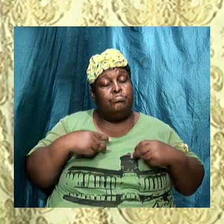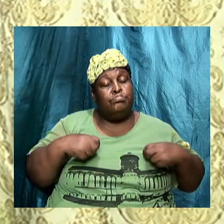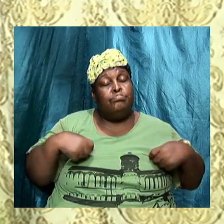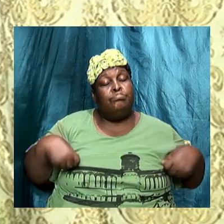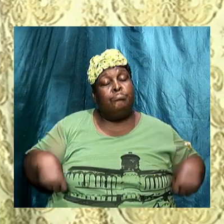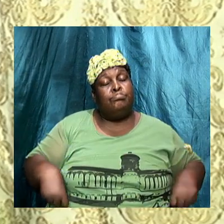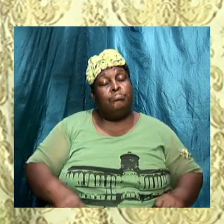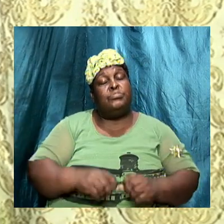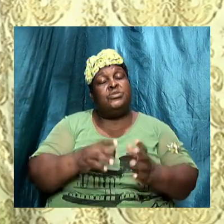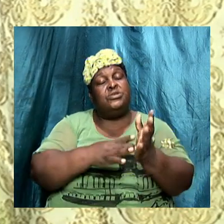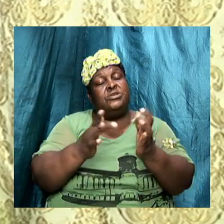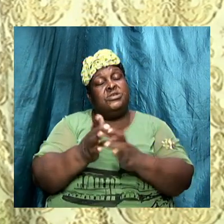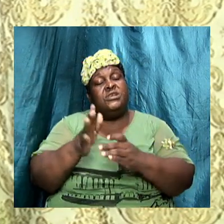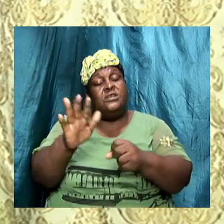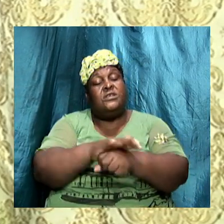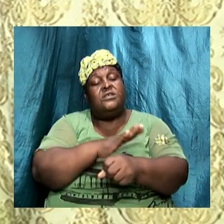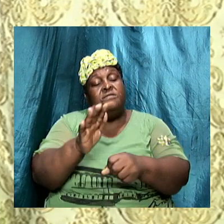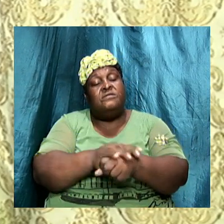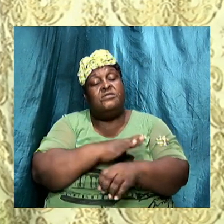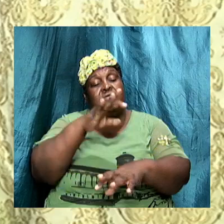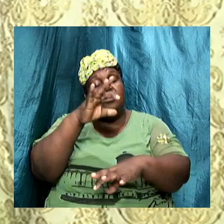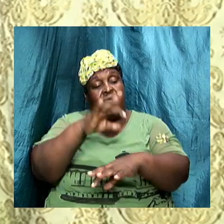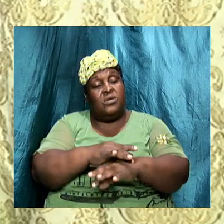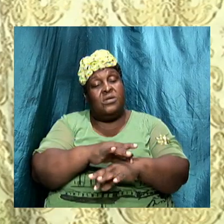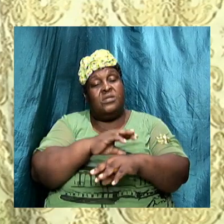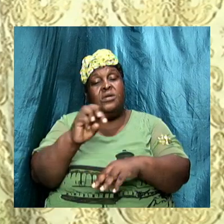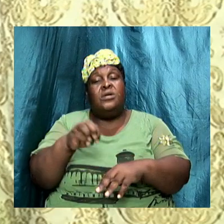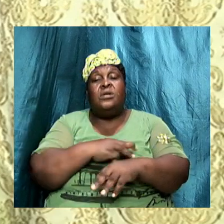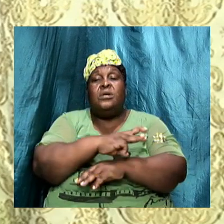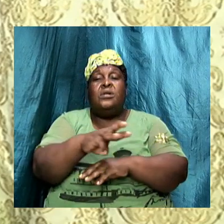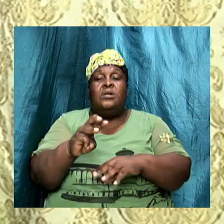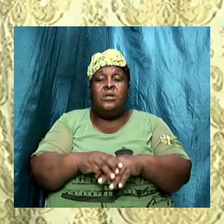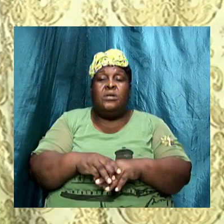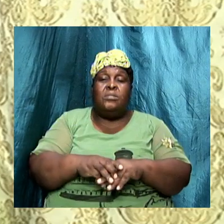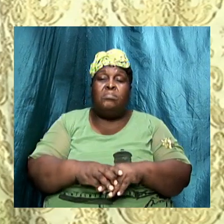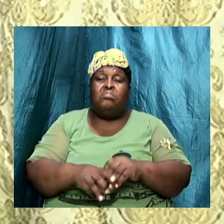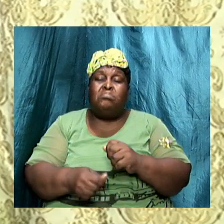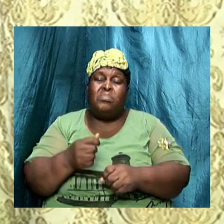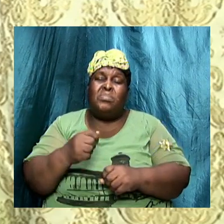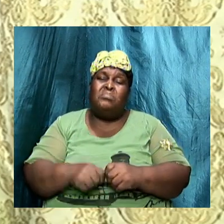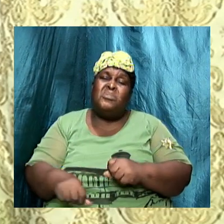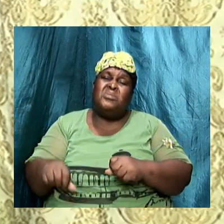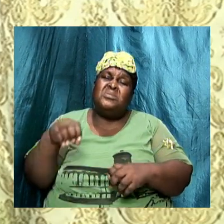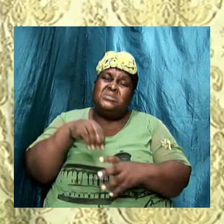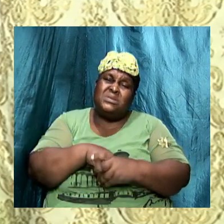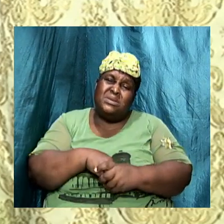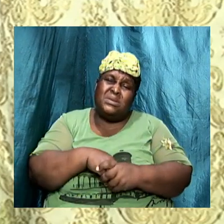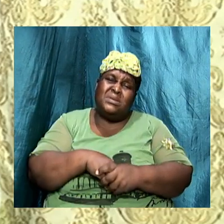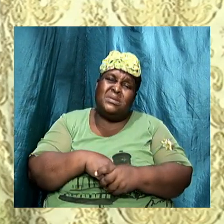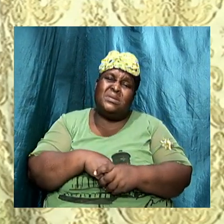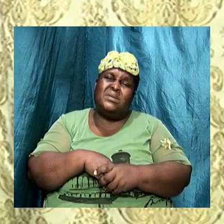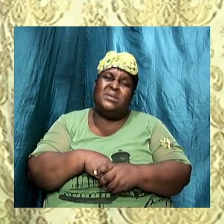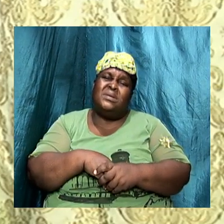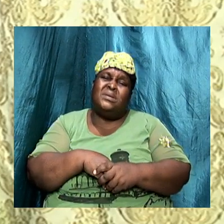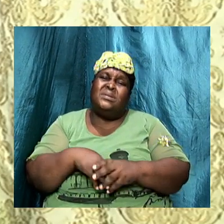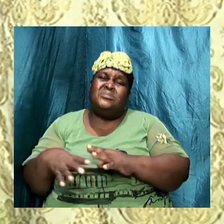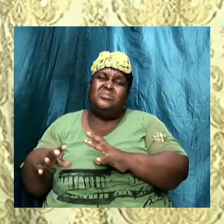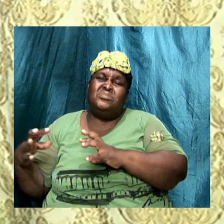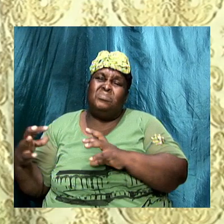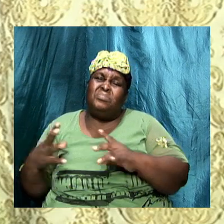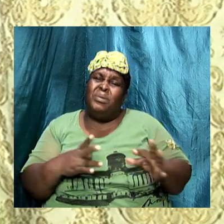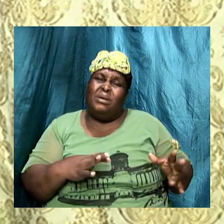ministry he was in almost constant conflict with them as his doctrine was different